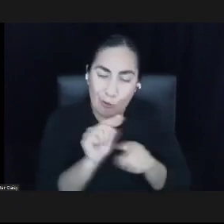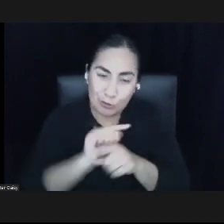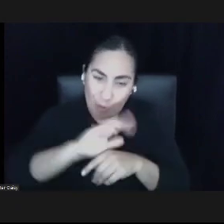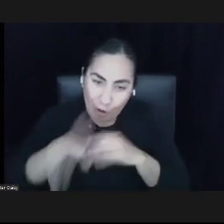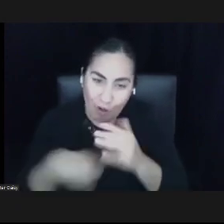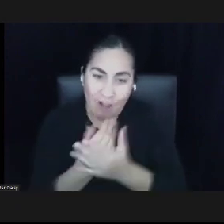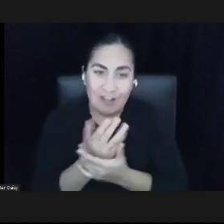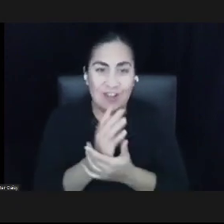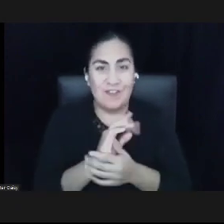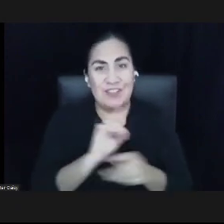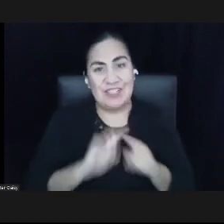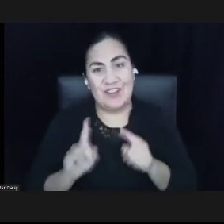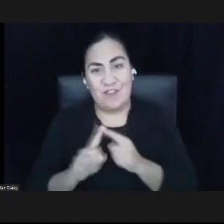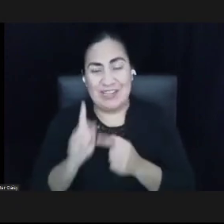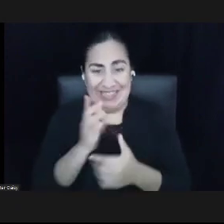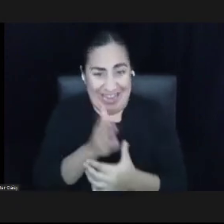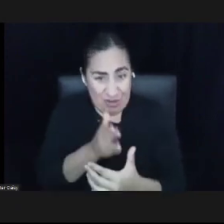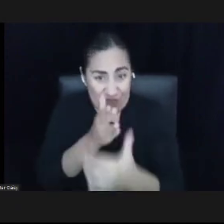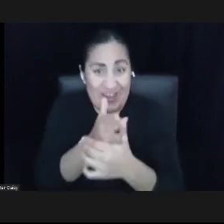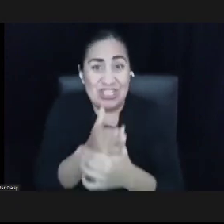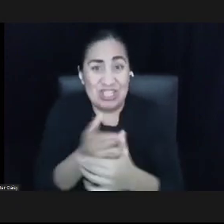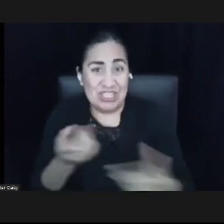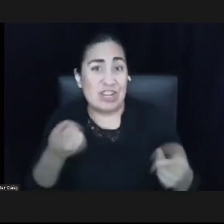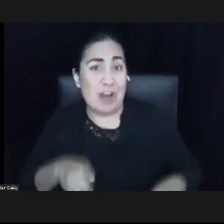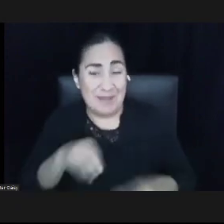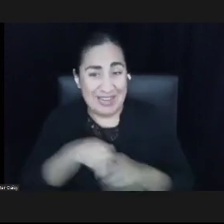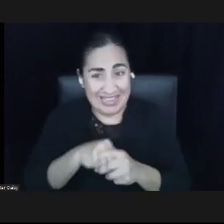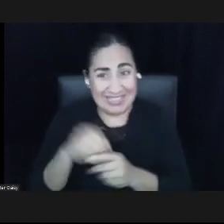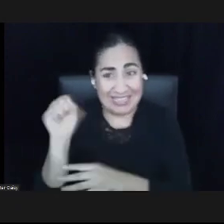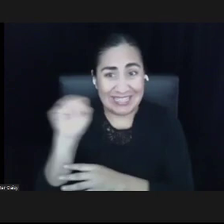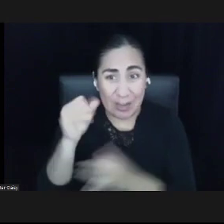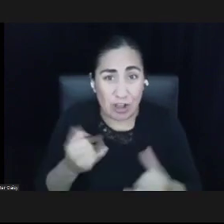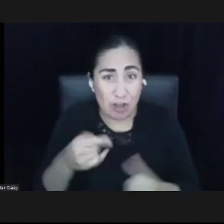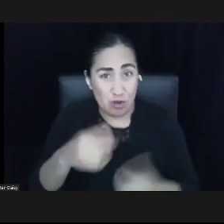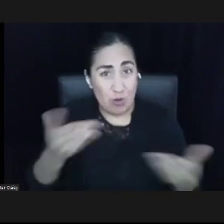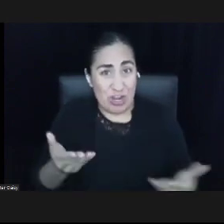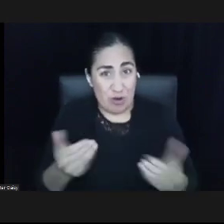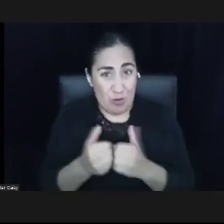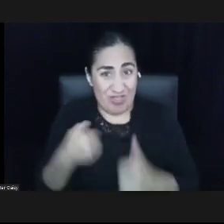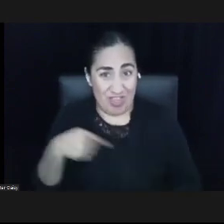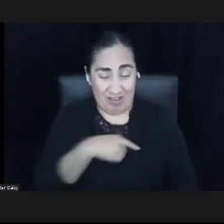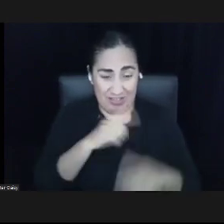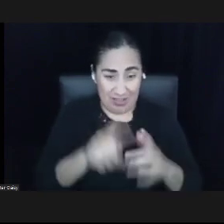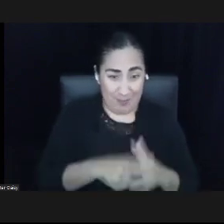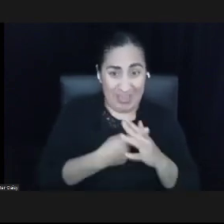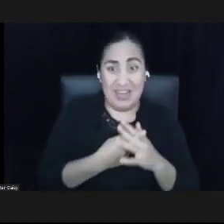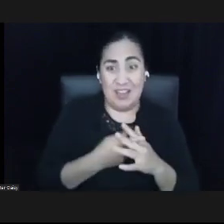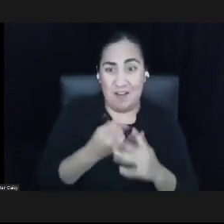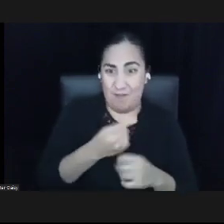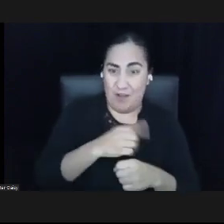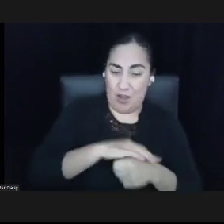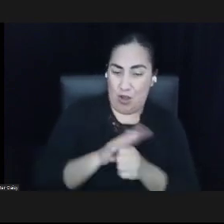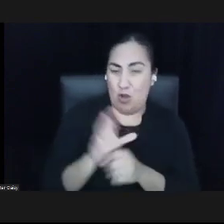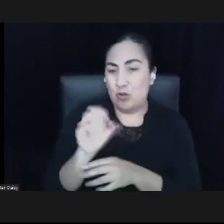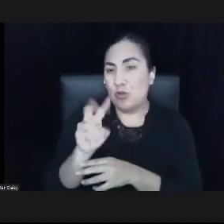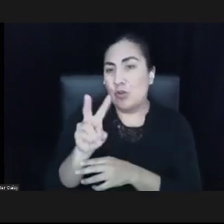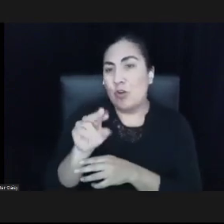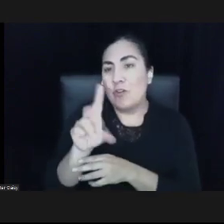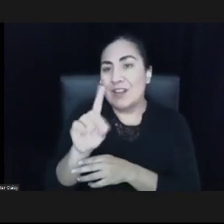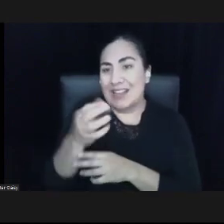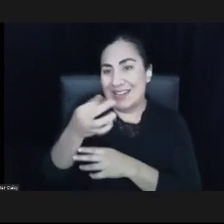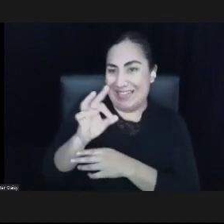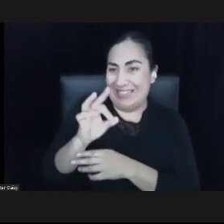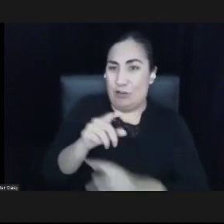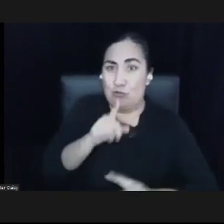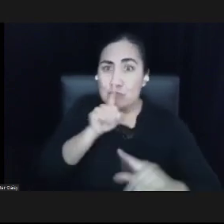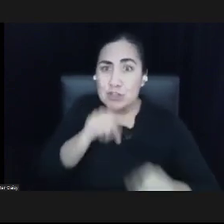in Seattle right now, just because, I mean, you were here with us at the beginning of the COVID-19 response programming a